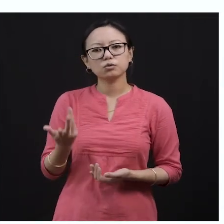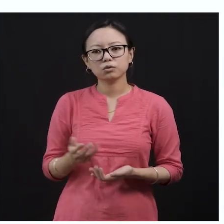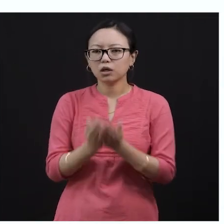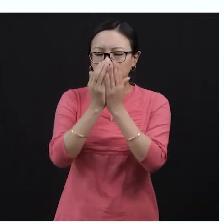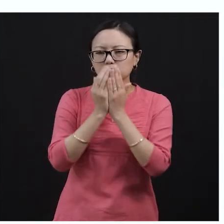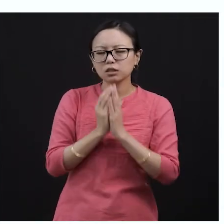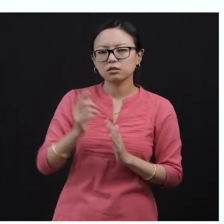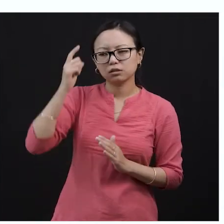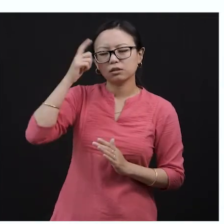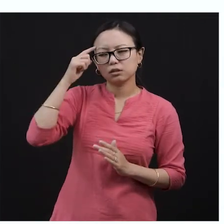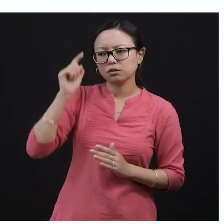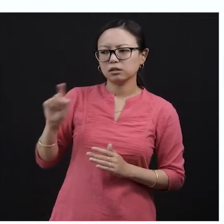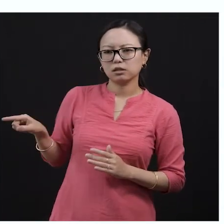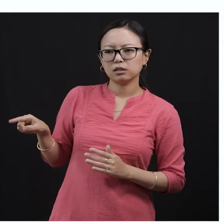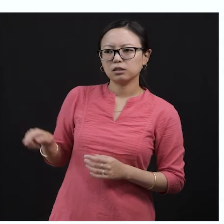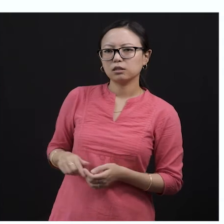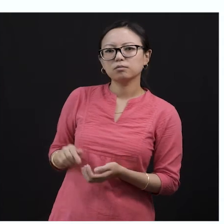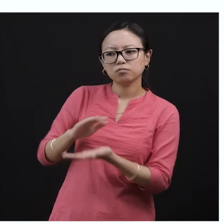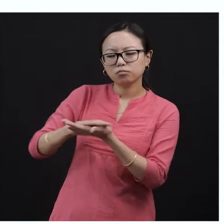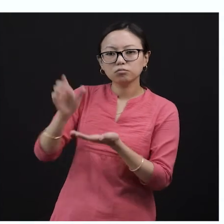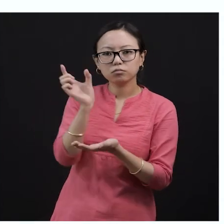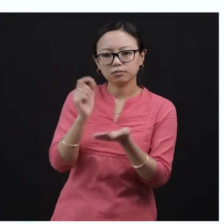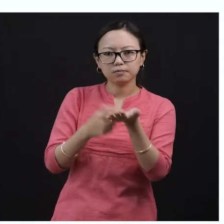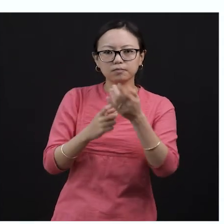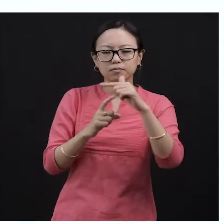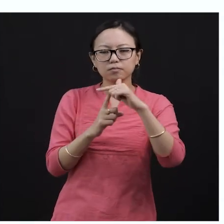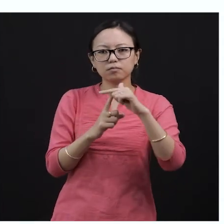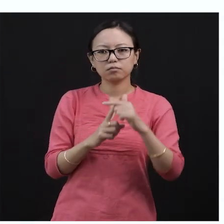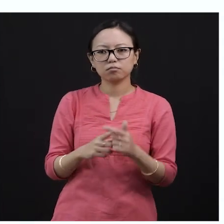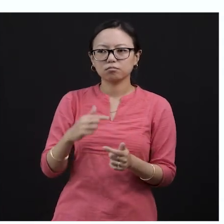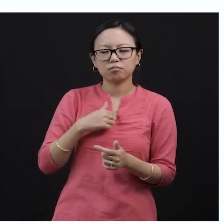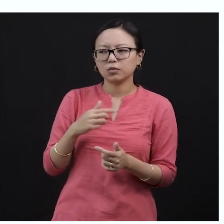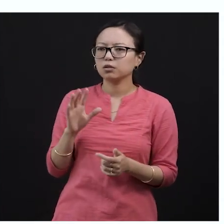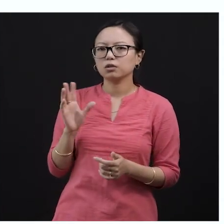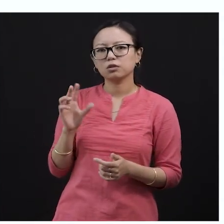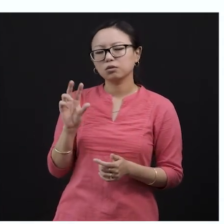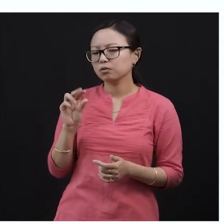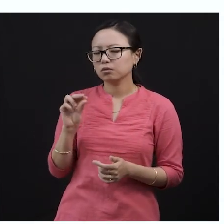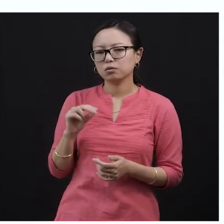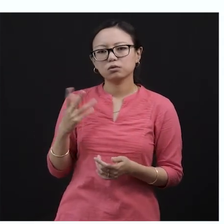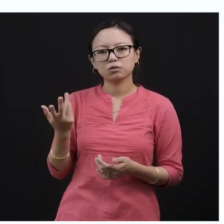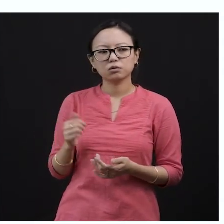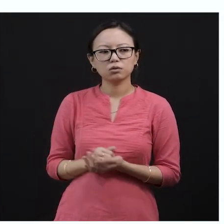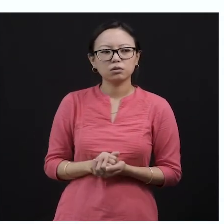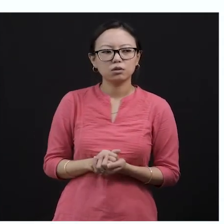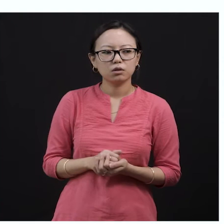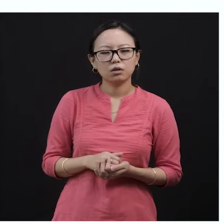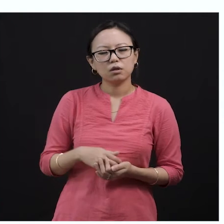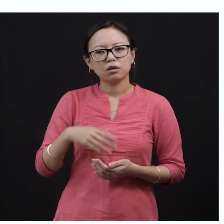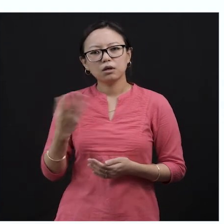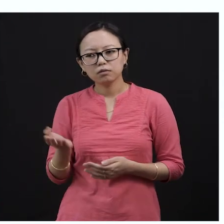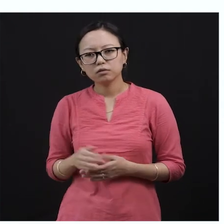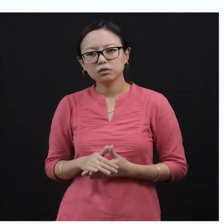any harm to him, the squirrel and the boy became very good friends. They became good friends, they would share, and at first the squirrel